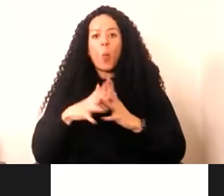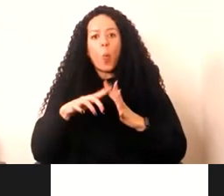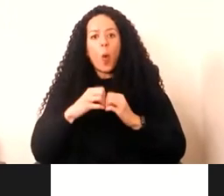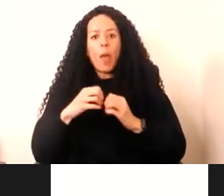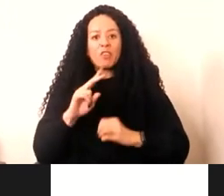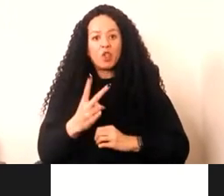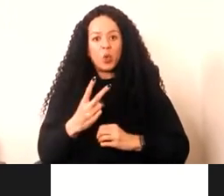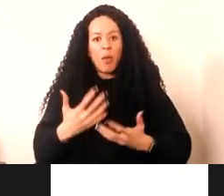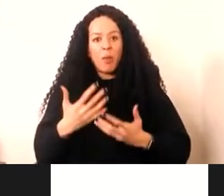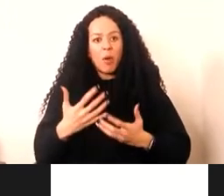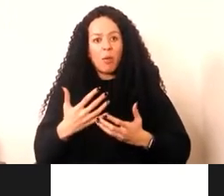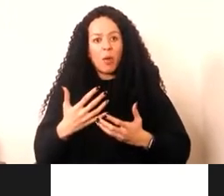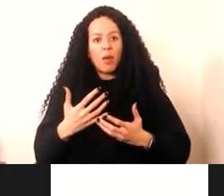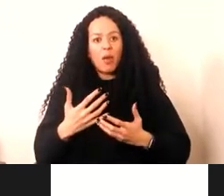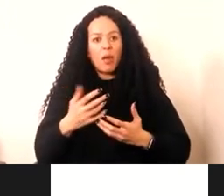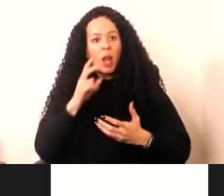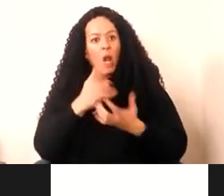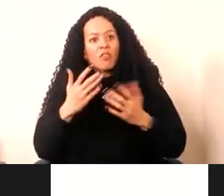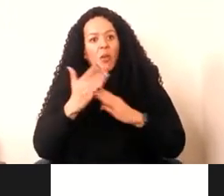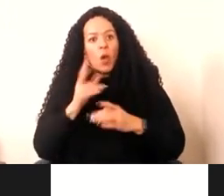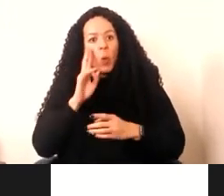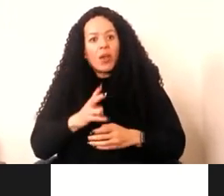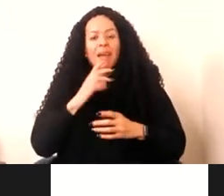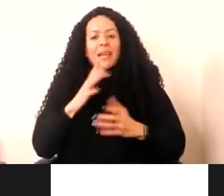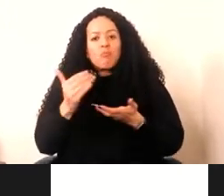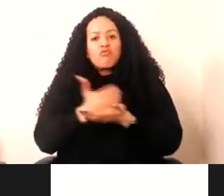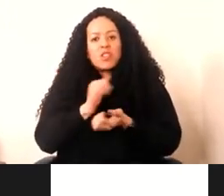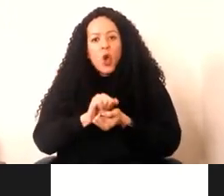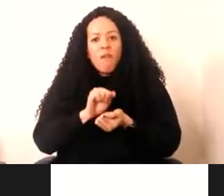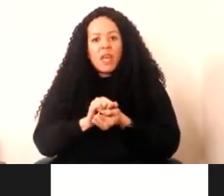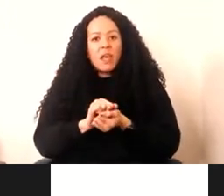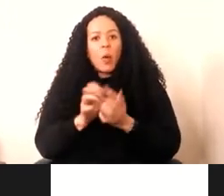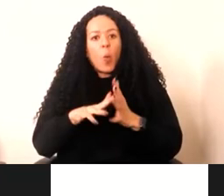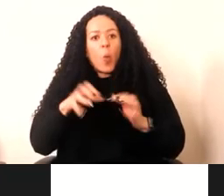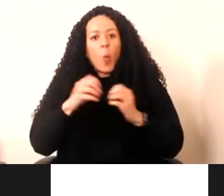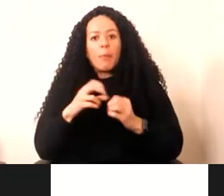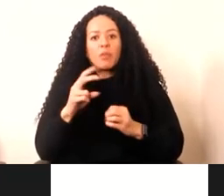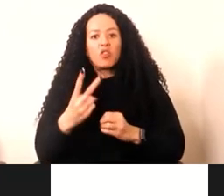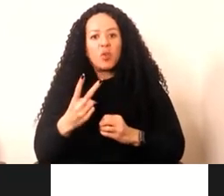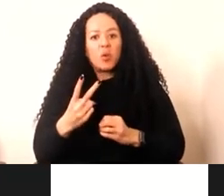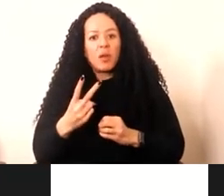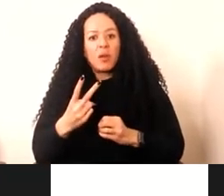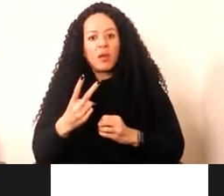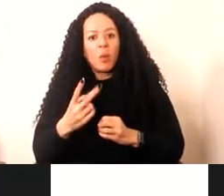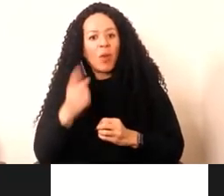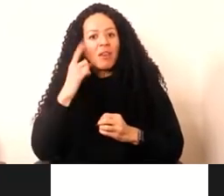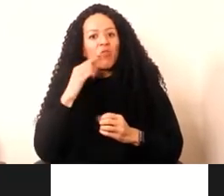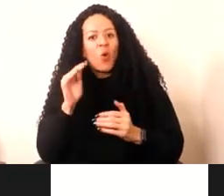looking at is preserving Web 2. And I don't think we've really thought about it. I think it's a big, a very big question.